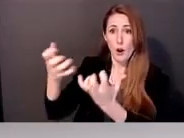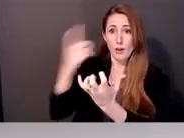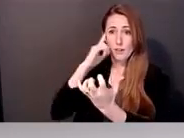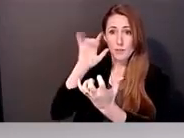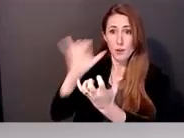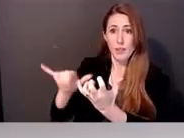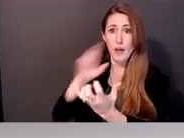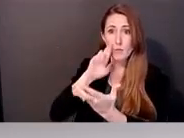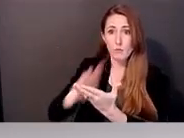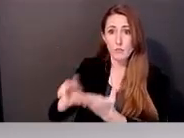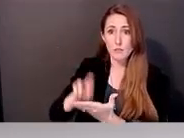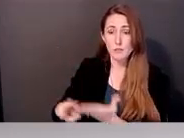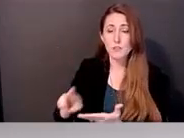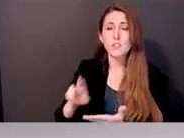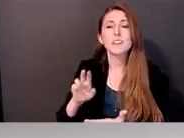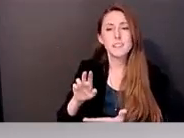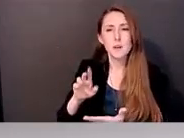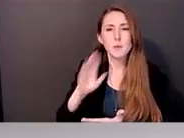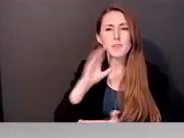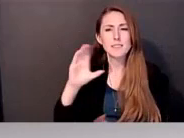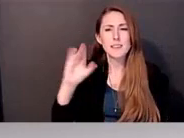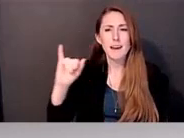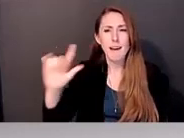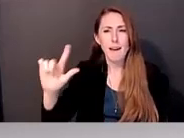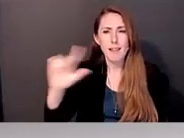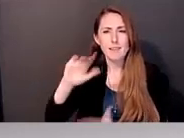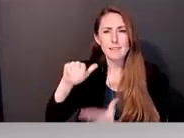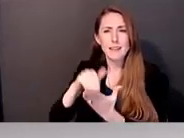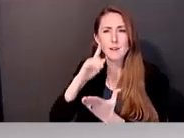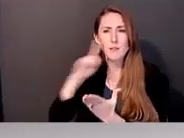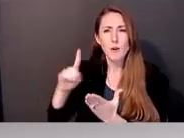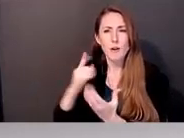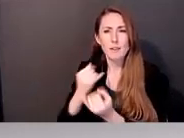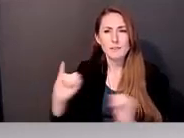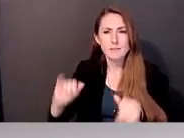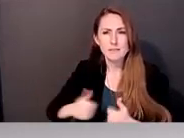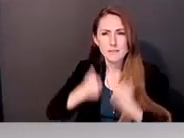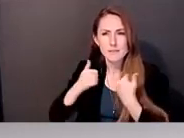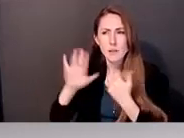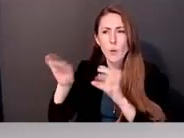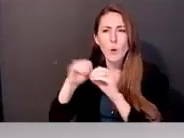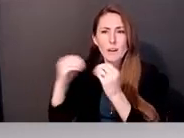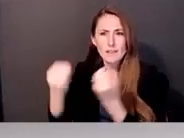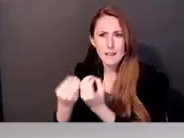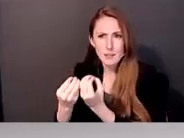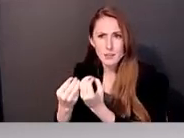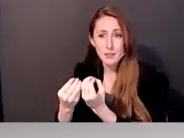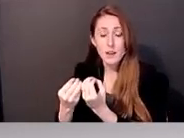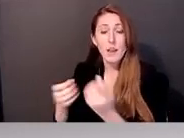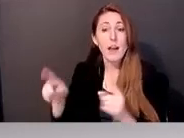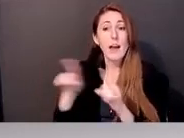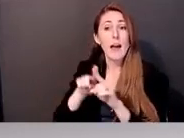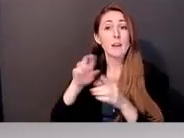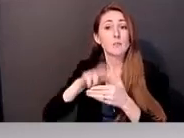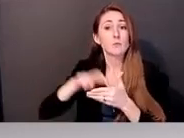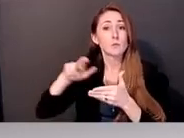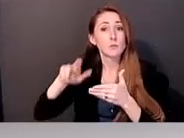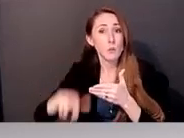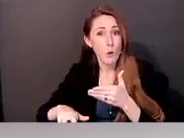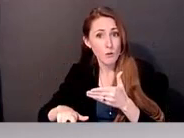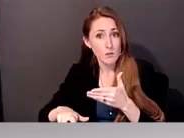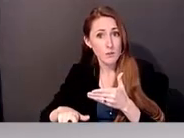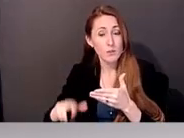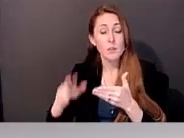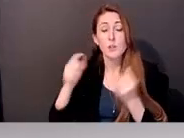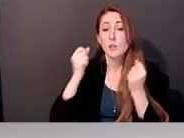centers for independent living. So they were the organizations that we were working with. And then as a result of that, we've numerous centers who are doing